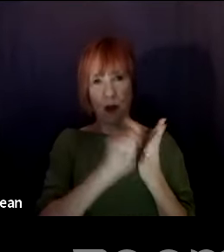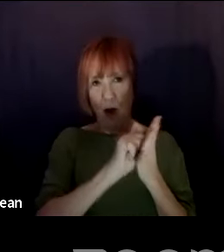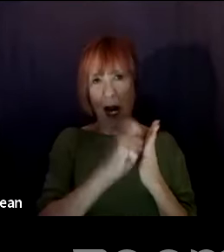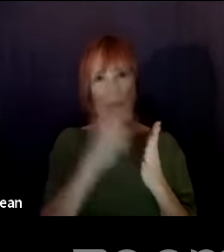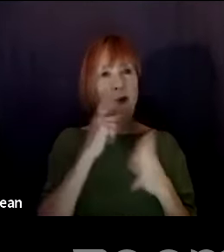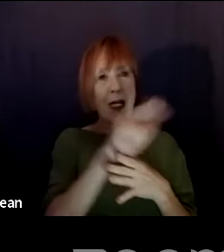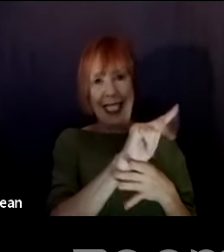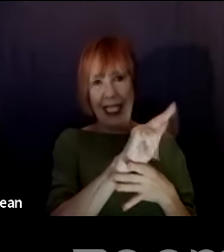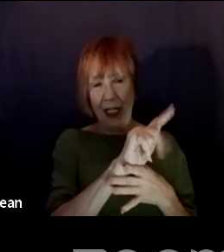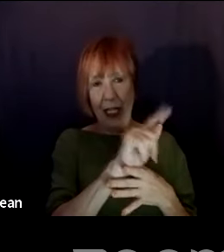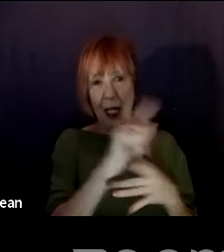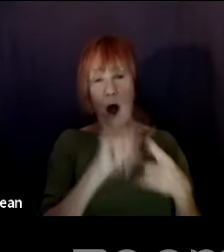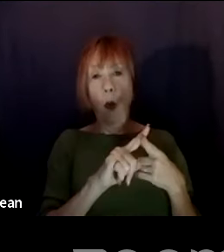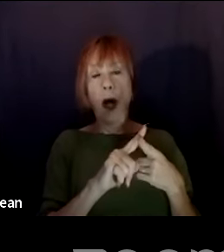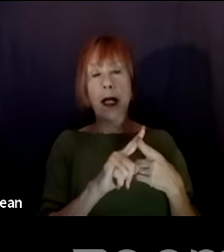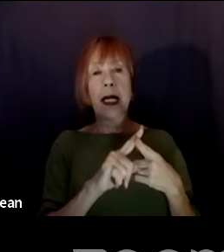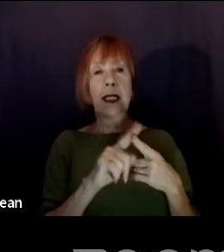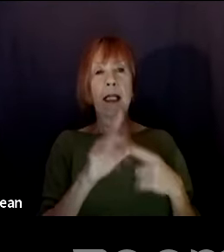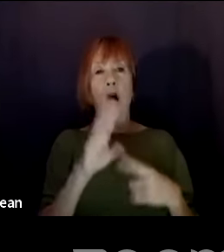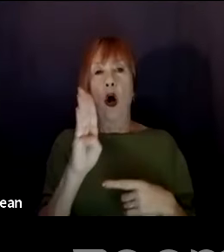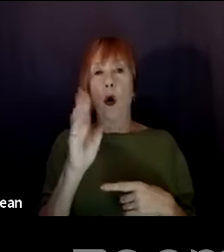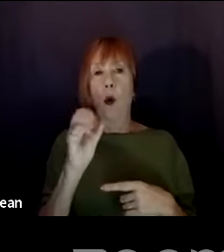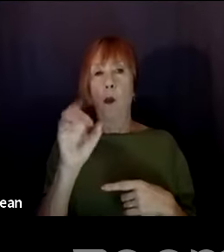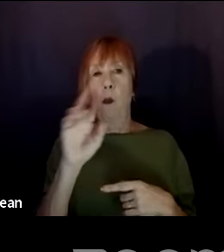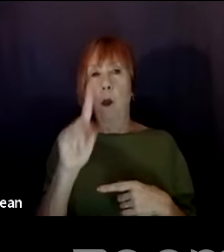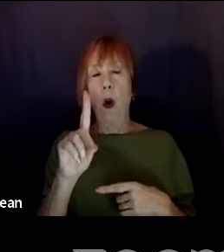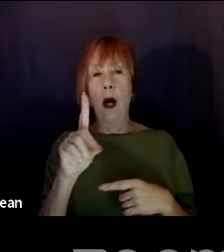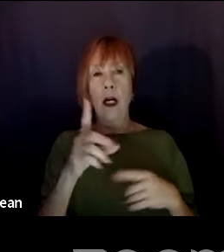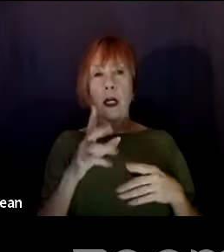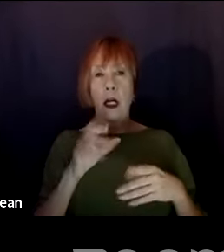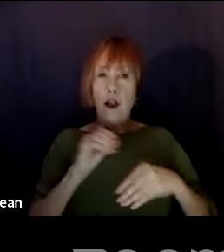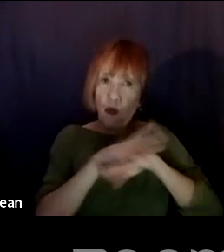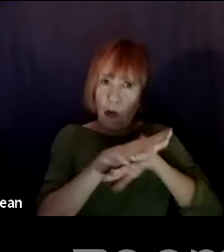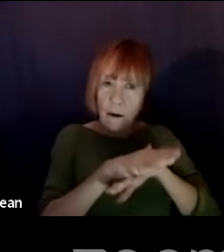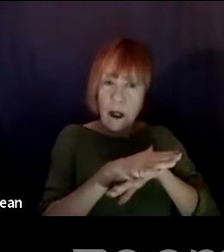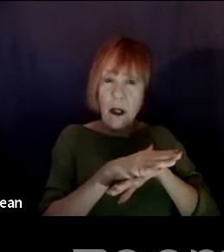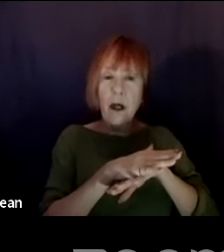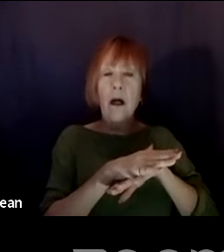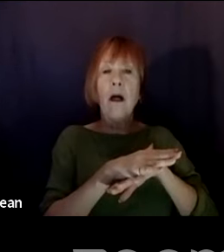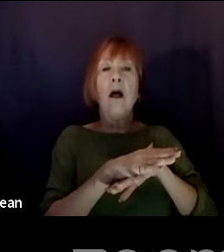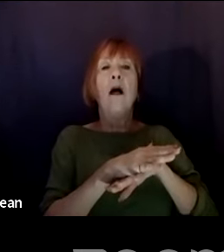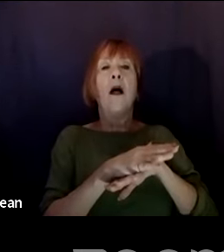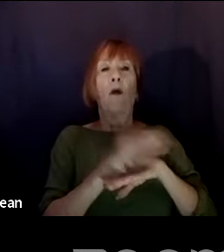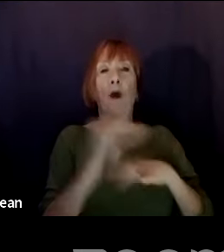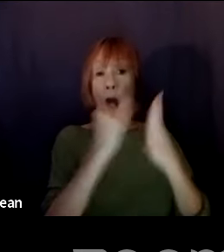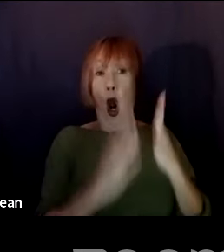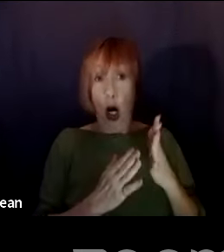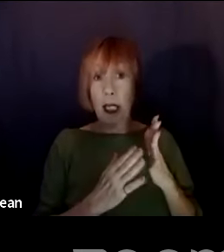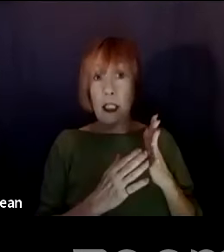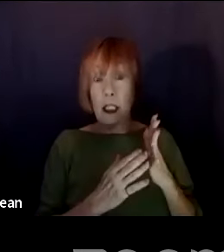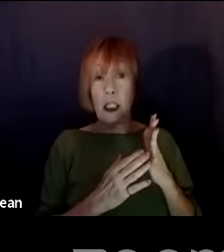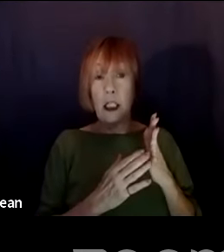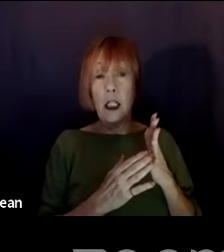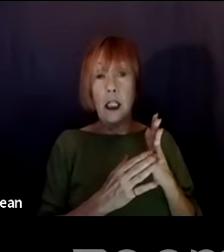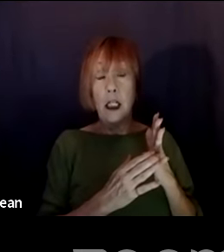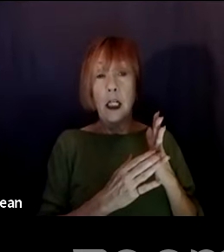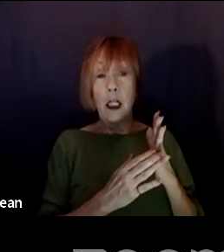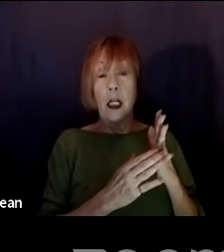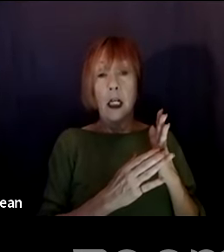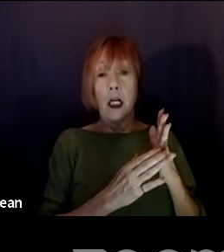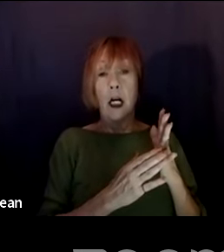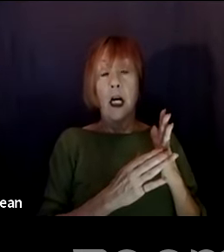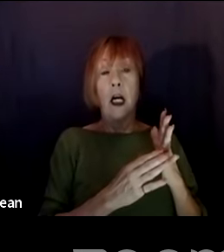TV. One is board driven, where it's, it's driven by the artists. And so really, the writer is writing